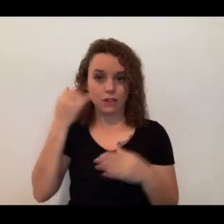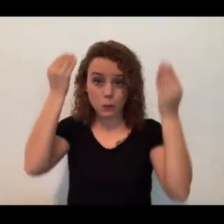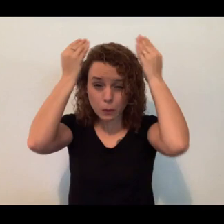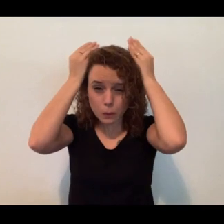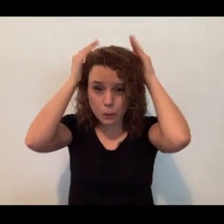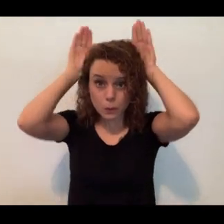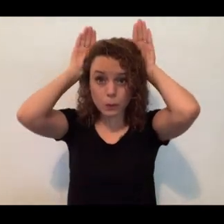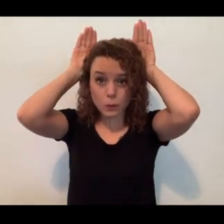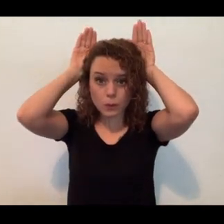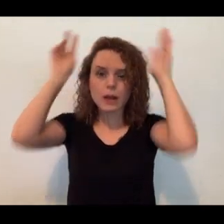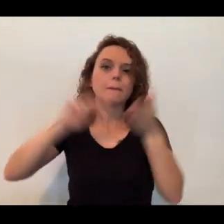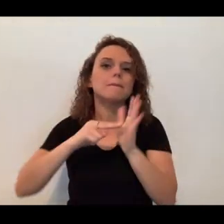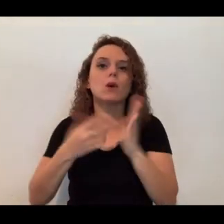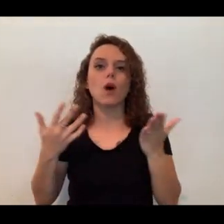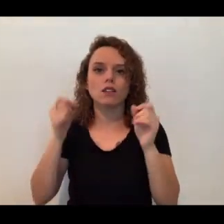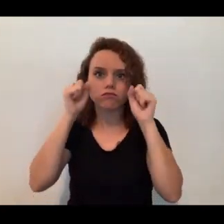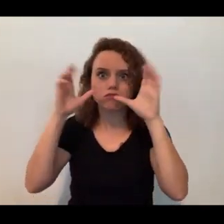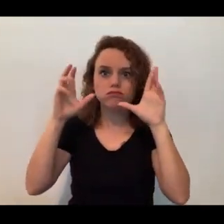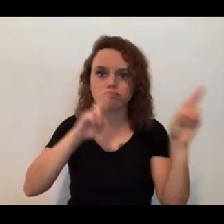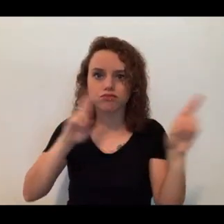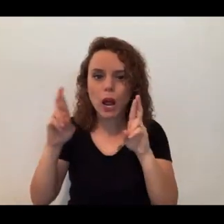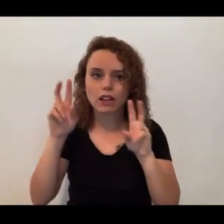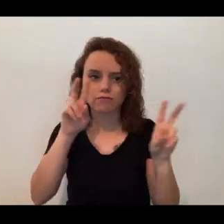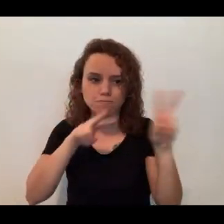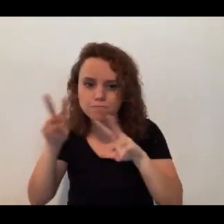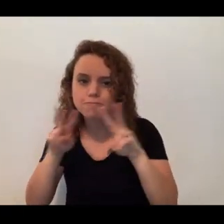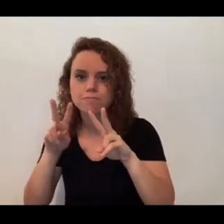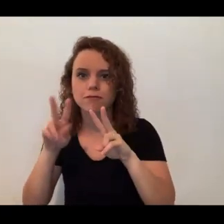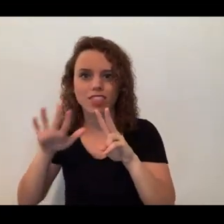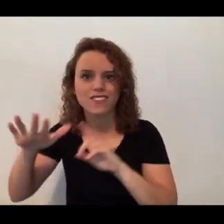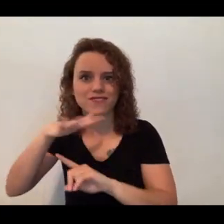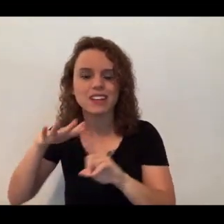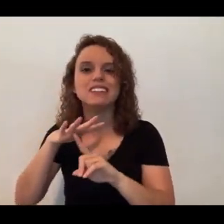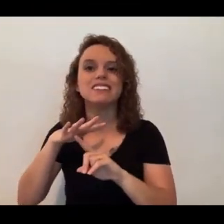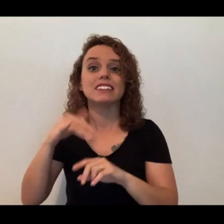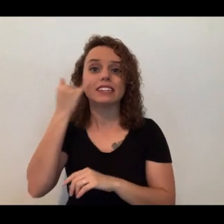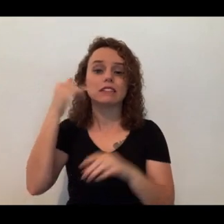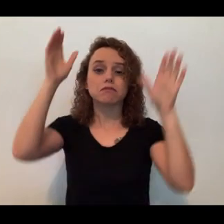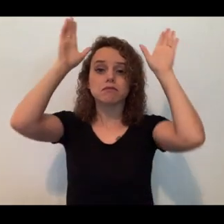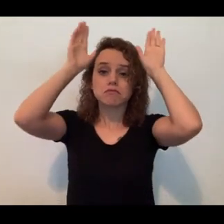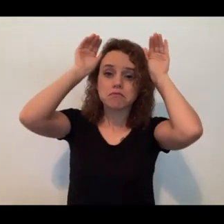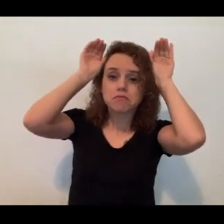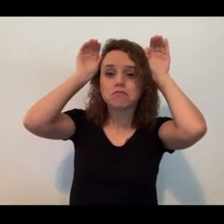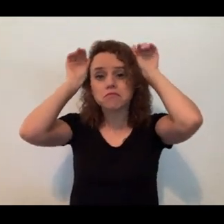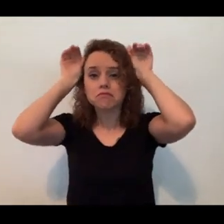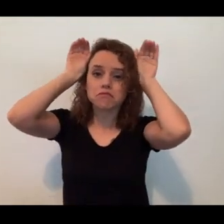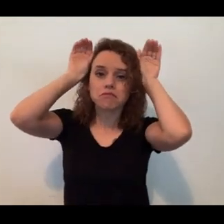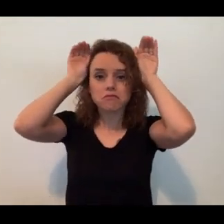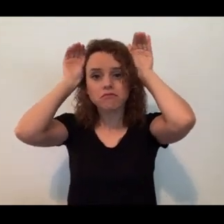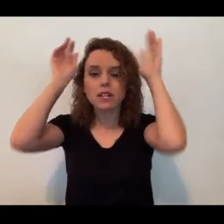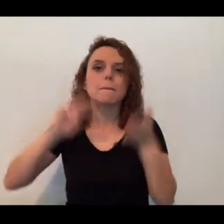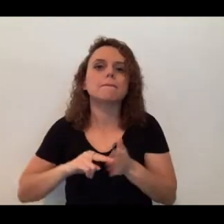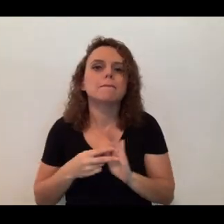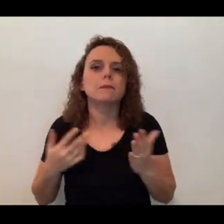alert and really investigating their environment. And if they're sort of relaxed, then that means that they